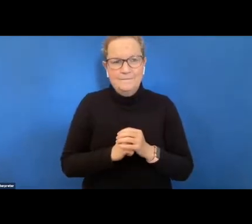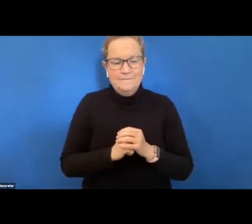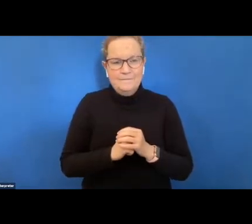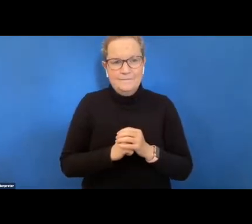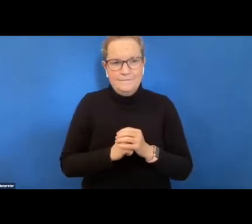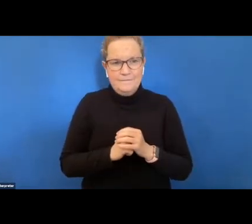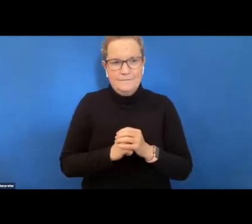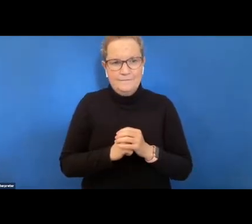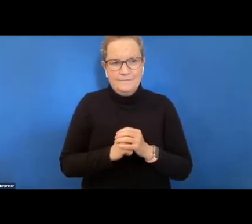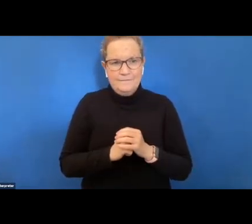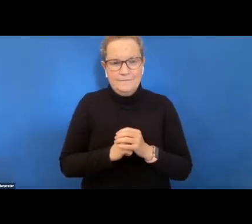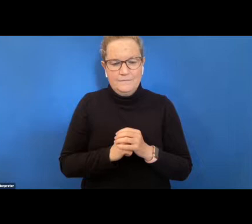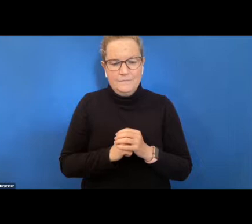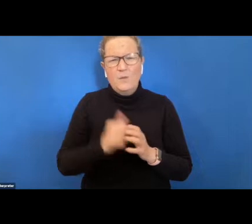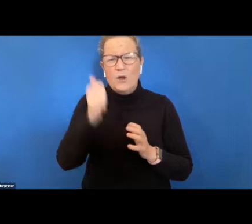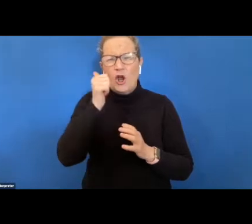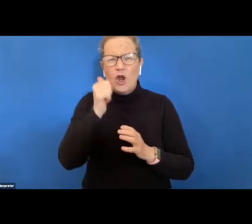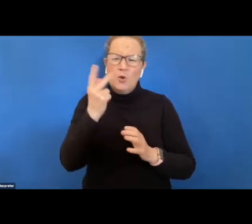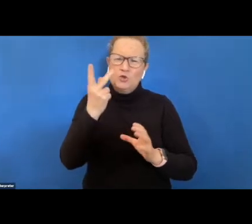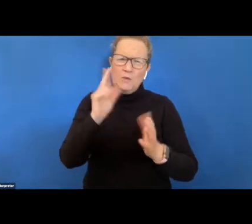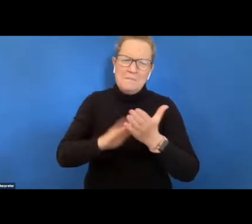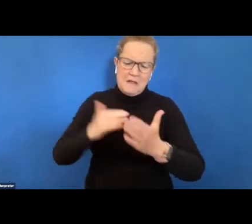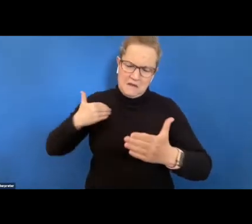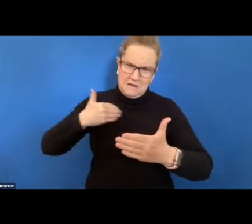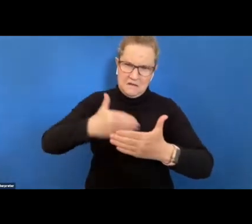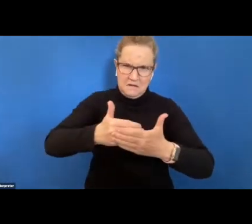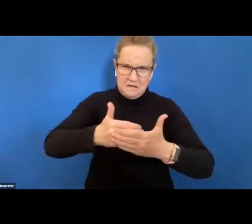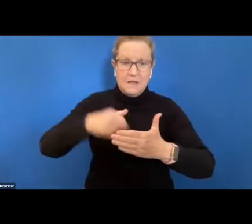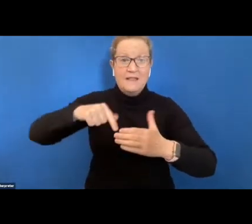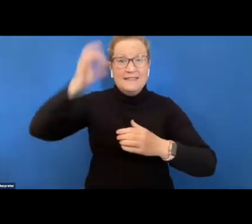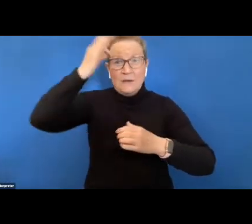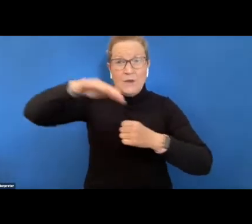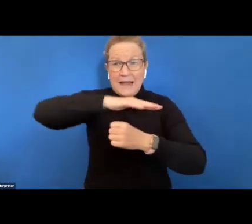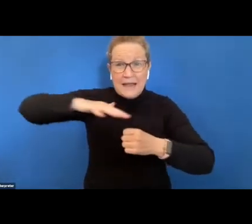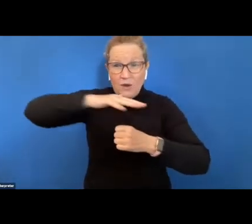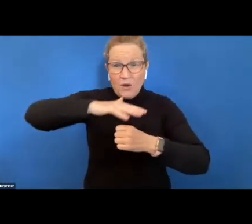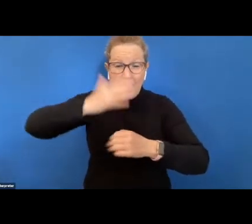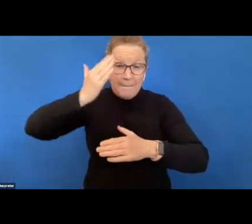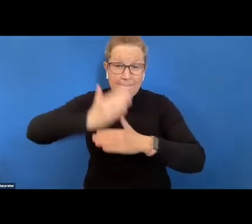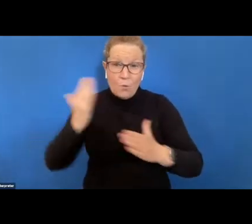we know is that over the last 20 months unemployment in darabin has increased by more than 50